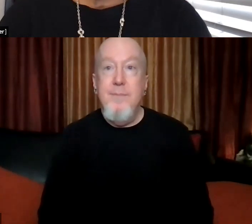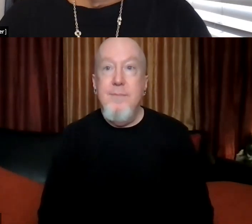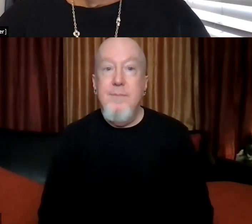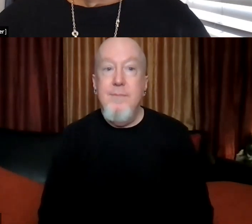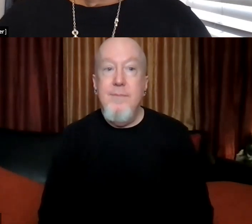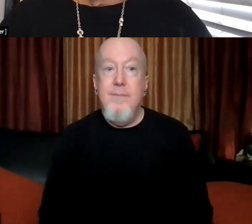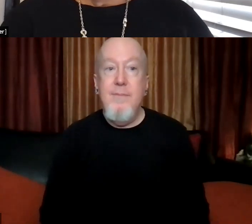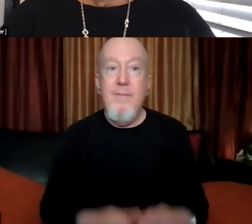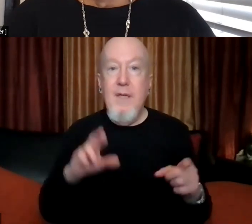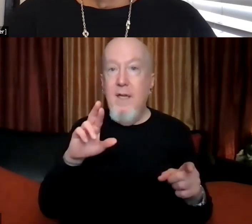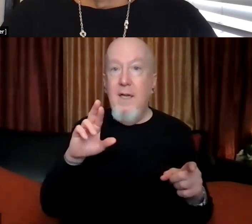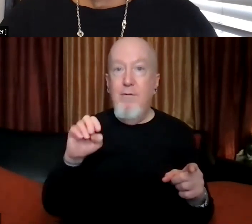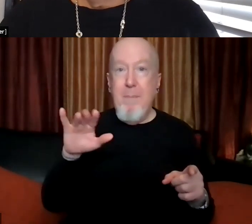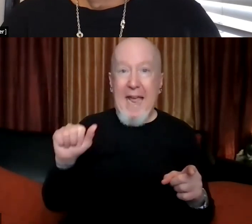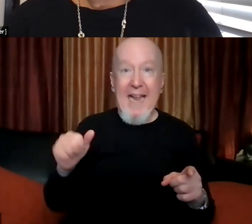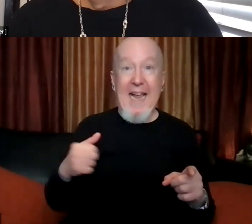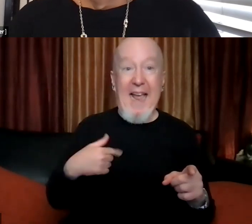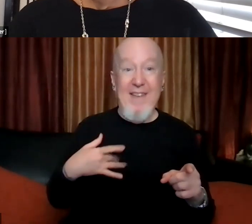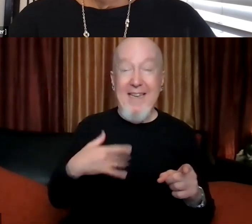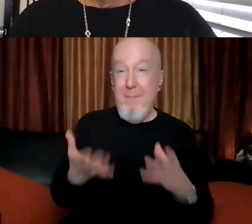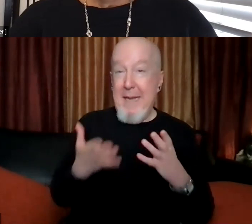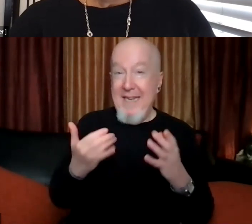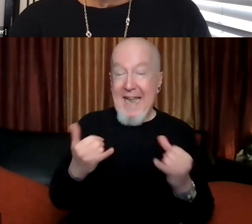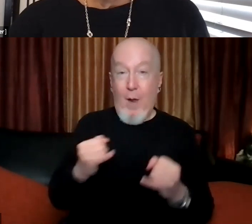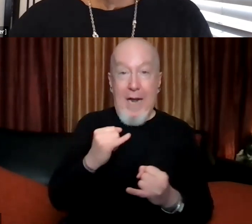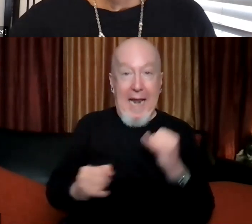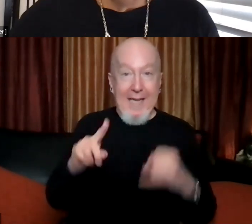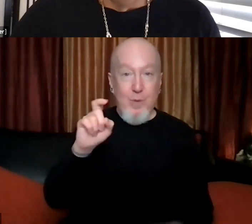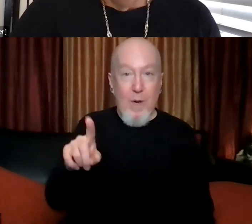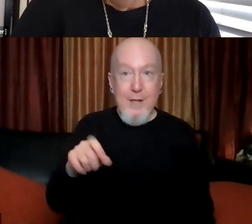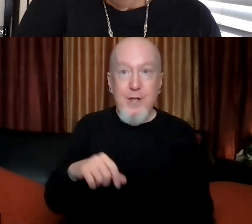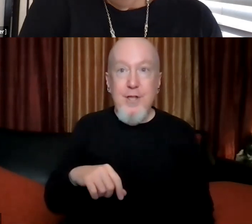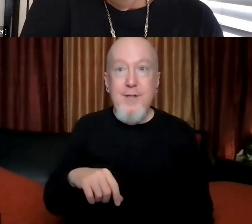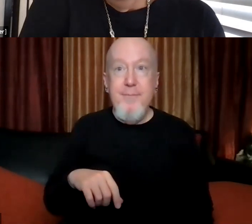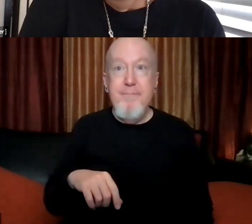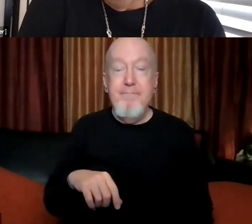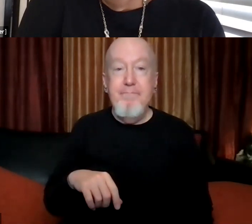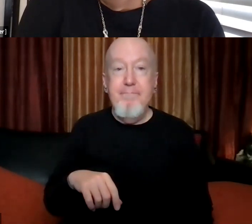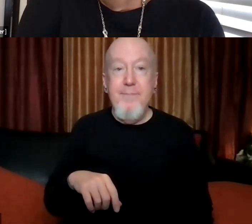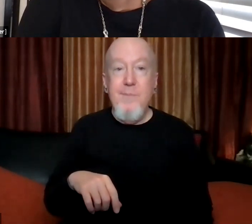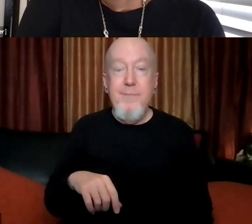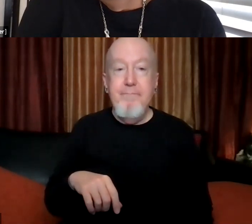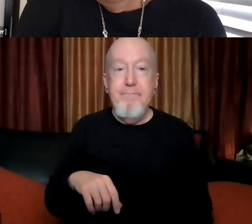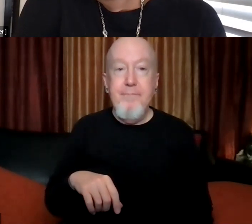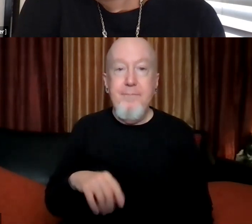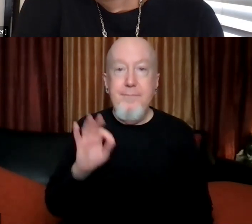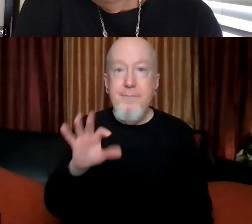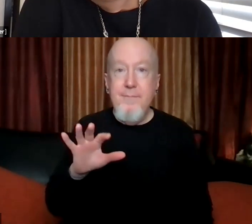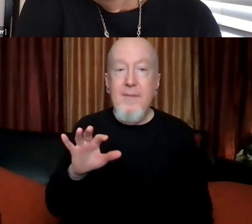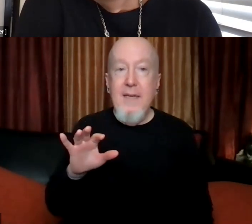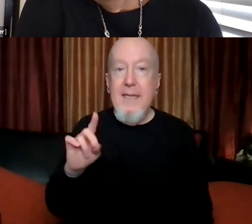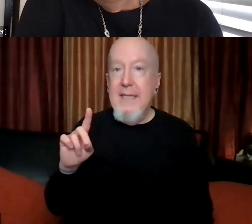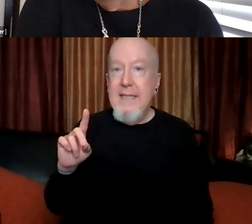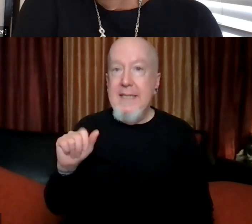so this, uh, this might be the last question, um, but, uh, David asks